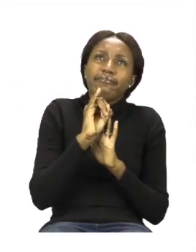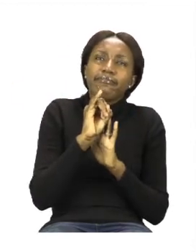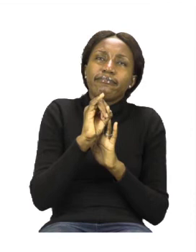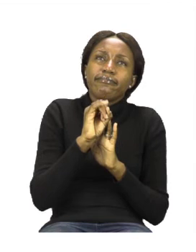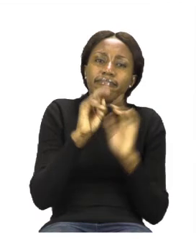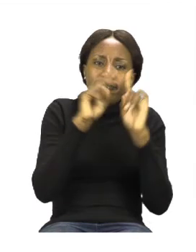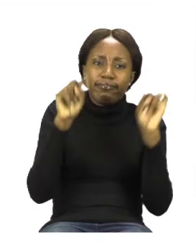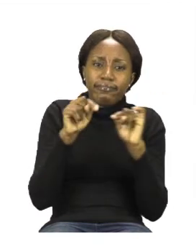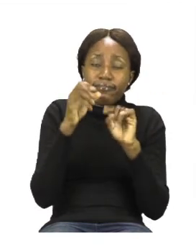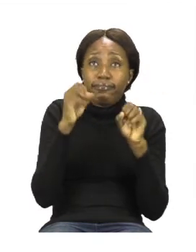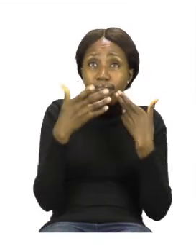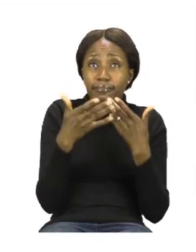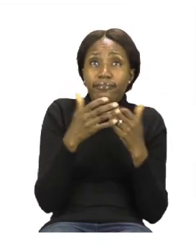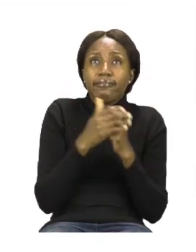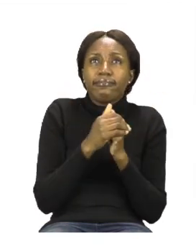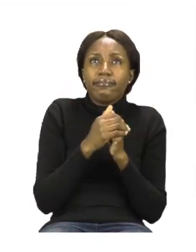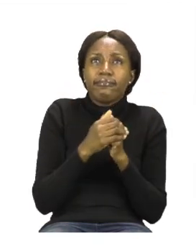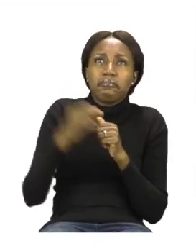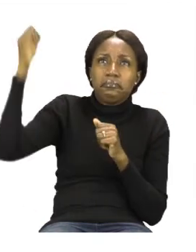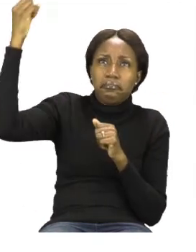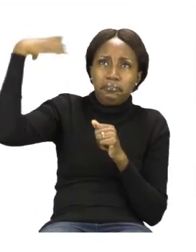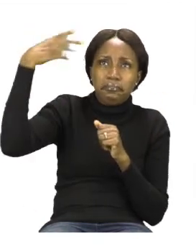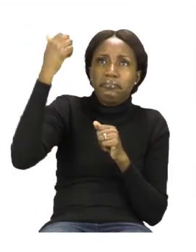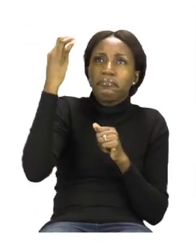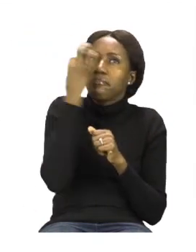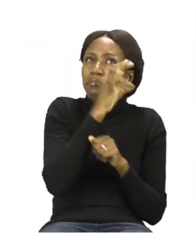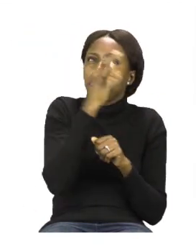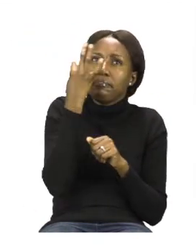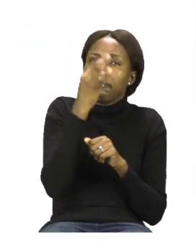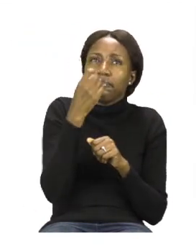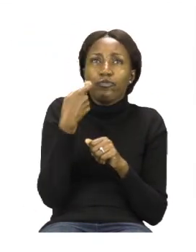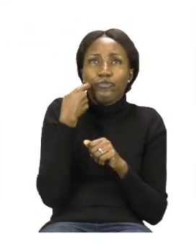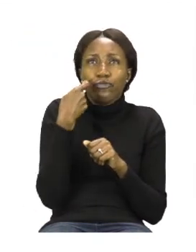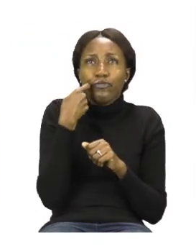sunflower, fish,